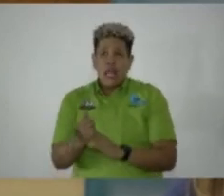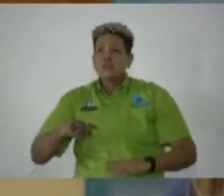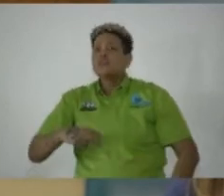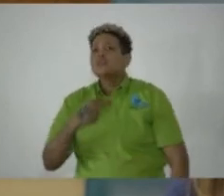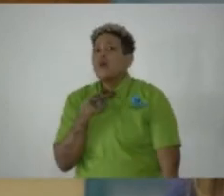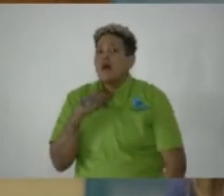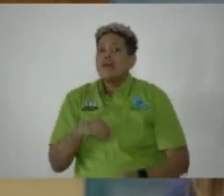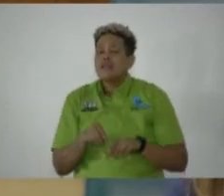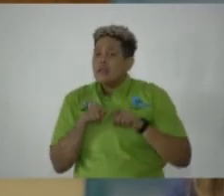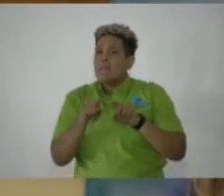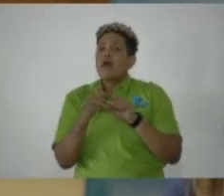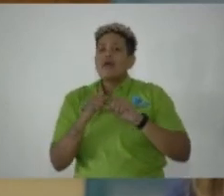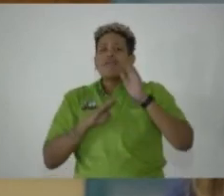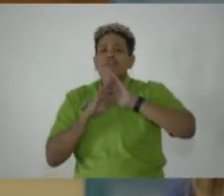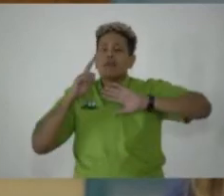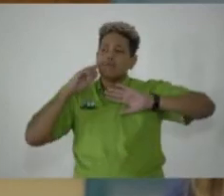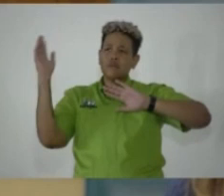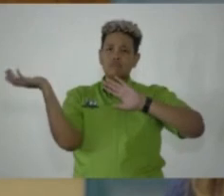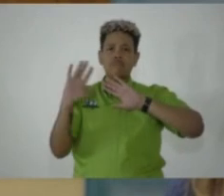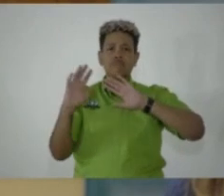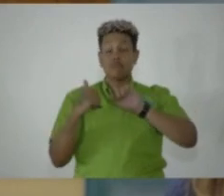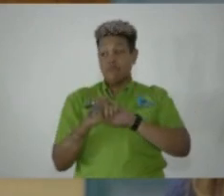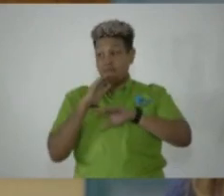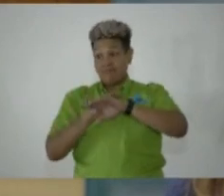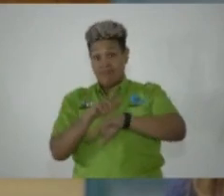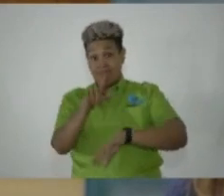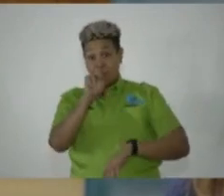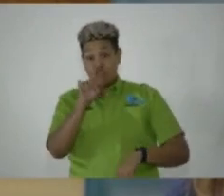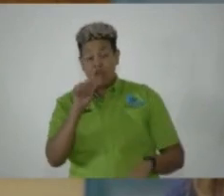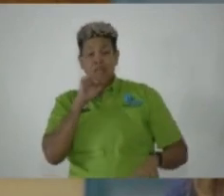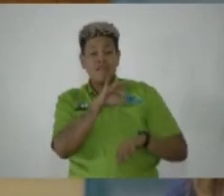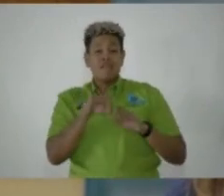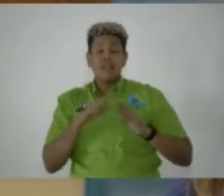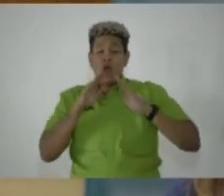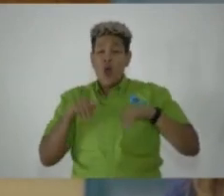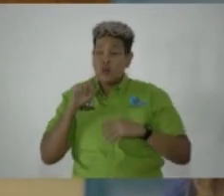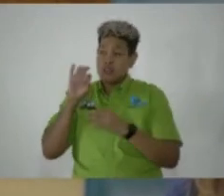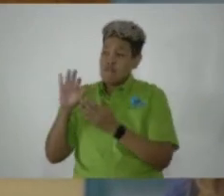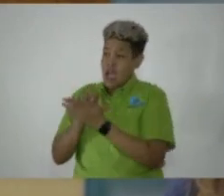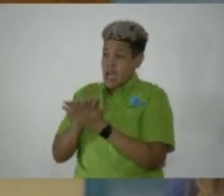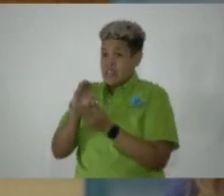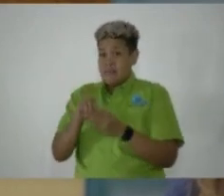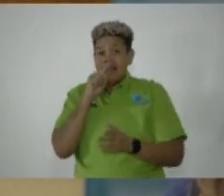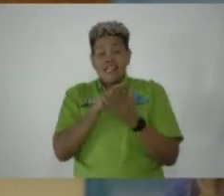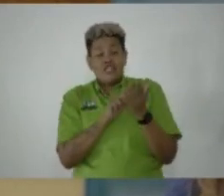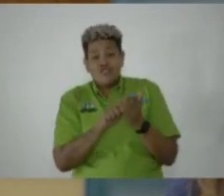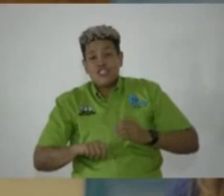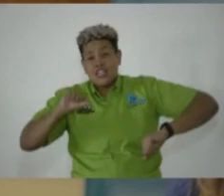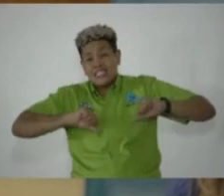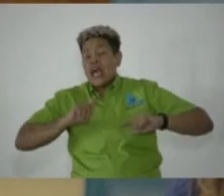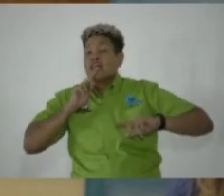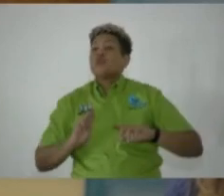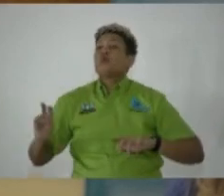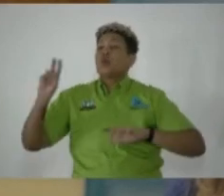the mirror of underdevelopment. On the tracks and fields, in the halls of academia, in literature, science, tourism,